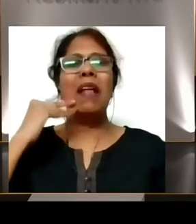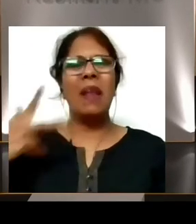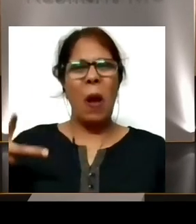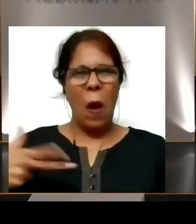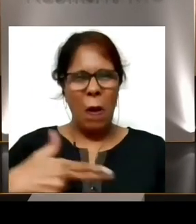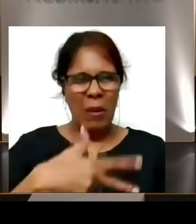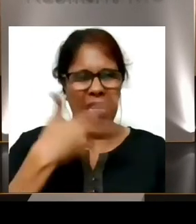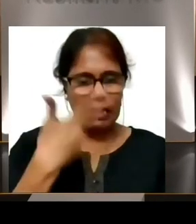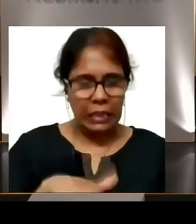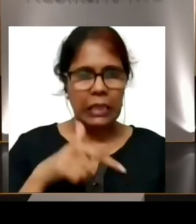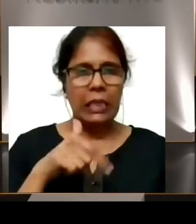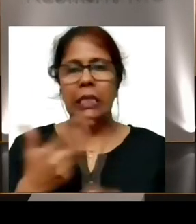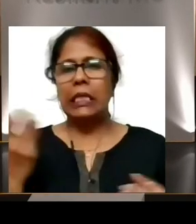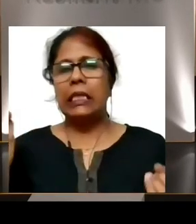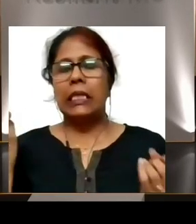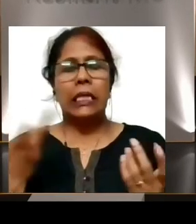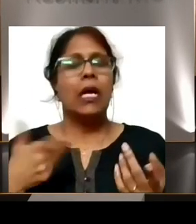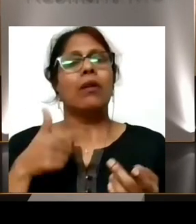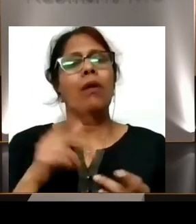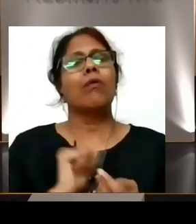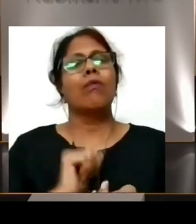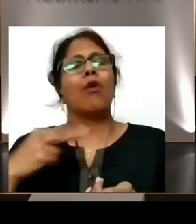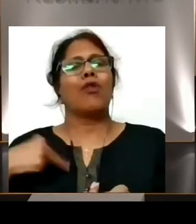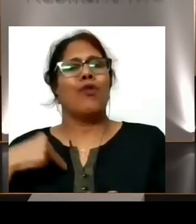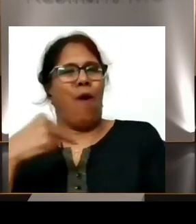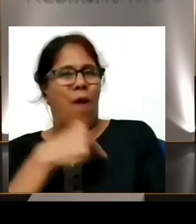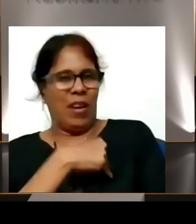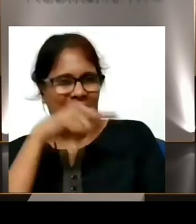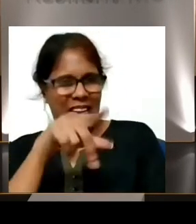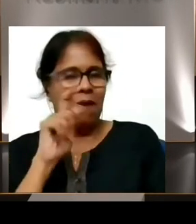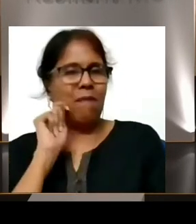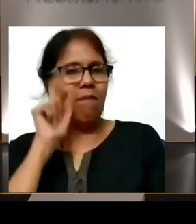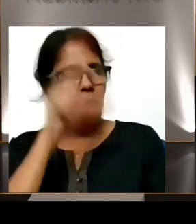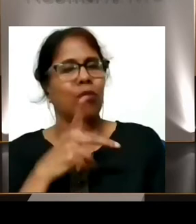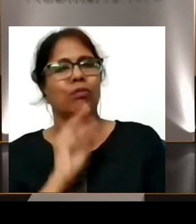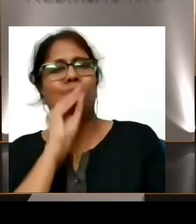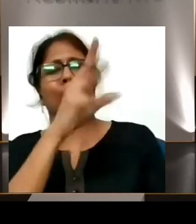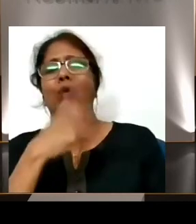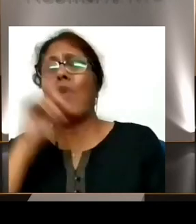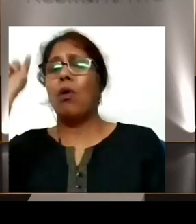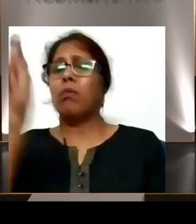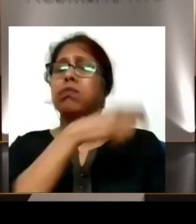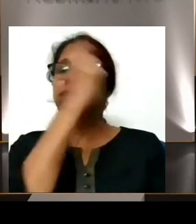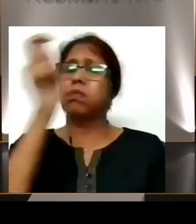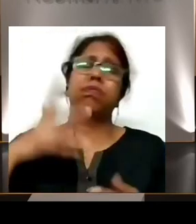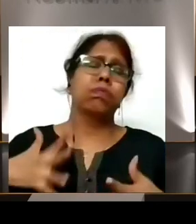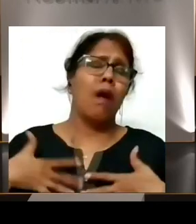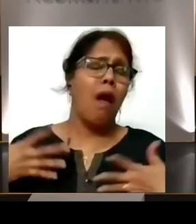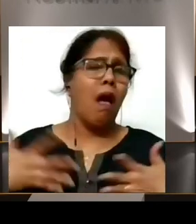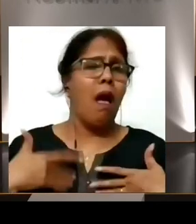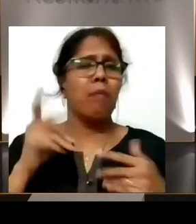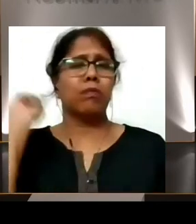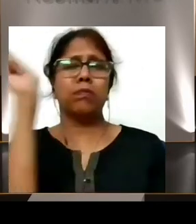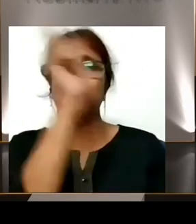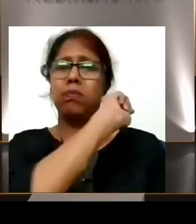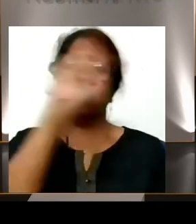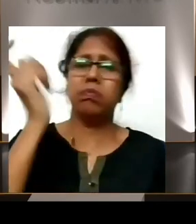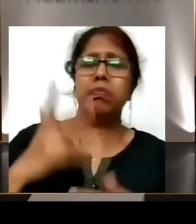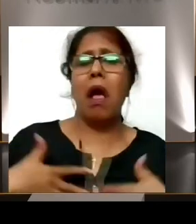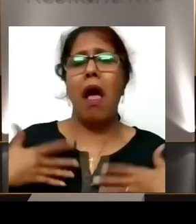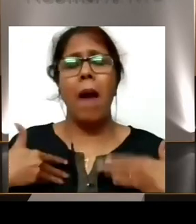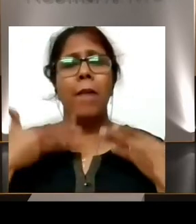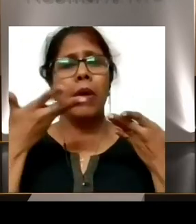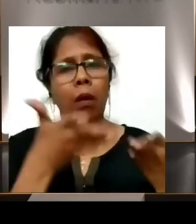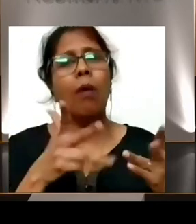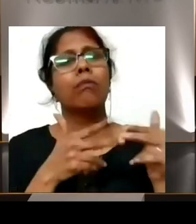about how much I loved playing the sport. It was how people recognized me in my school. It was how people knew me in my